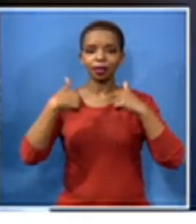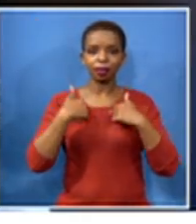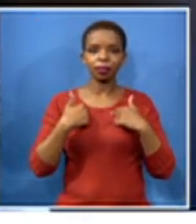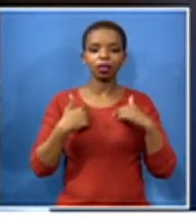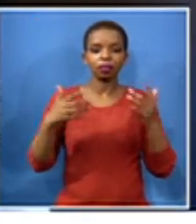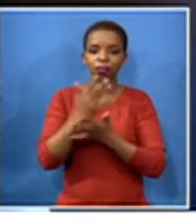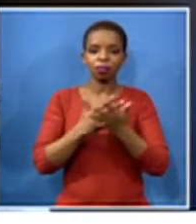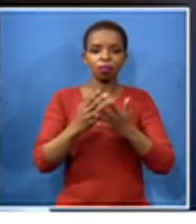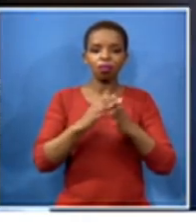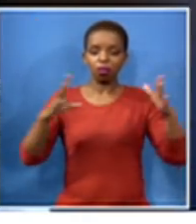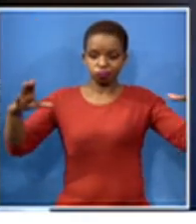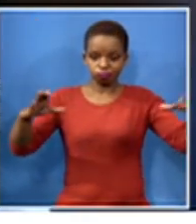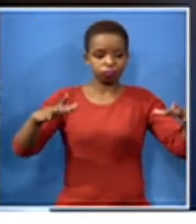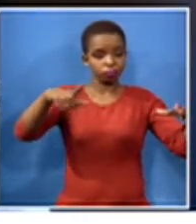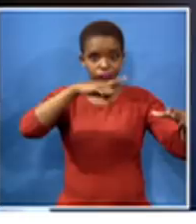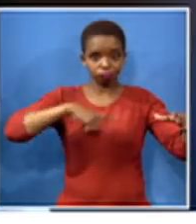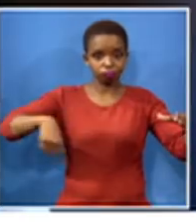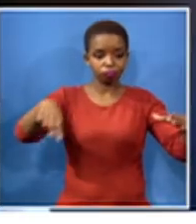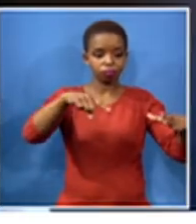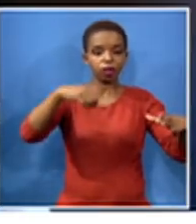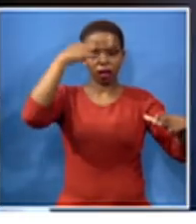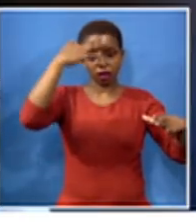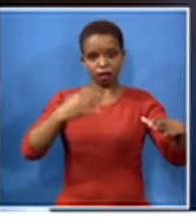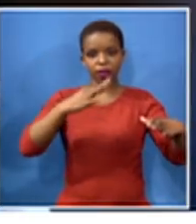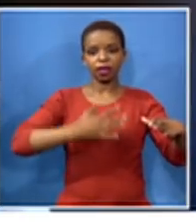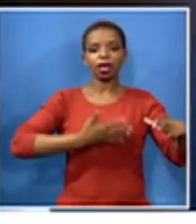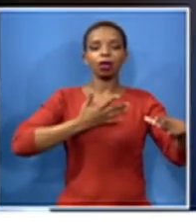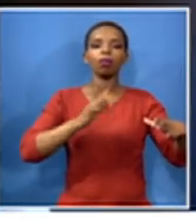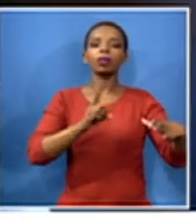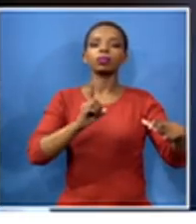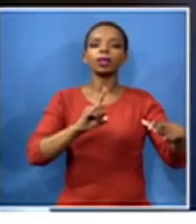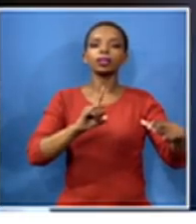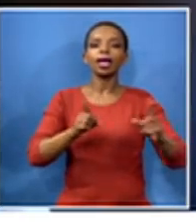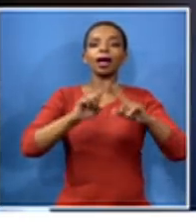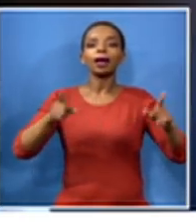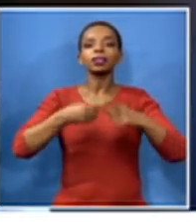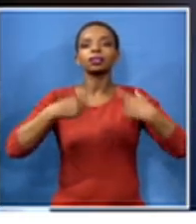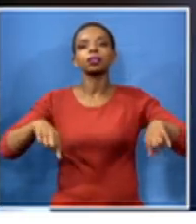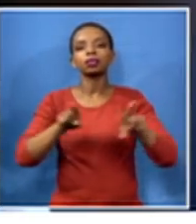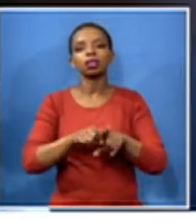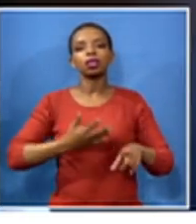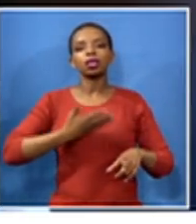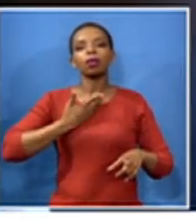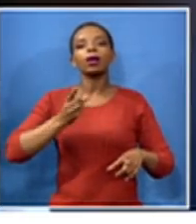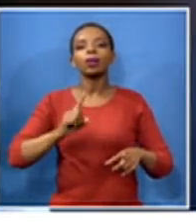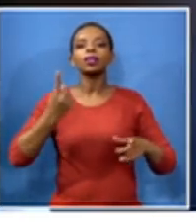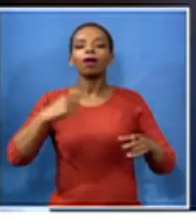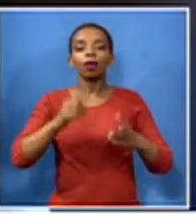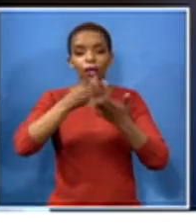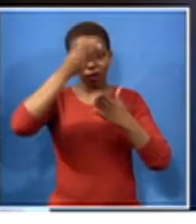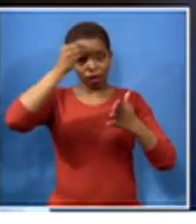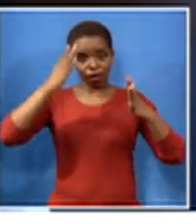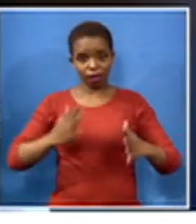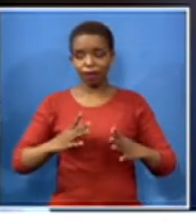the must decide what we want but what do you want you want what's better for learners unlike those